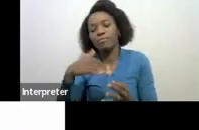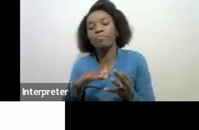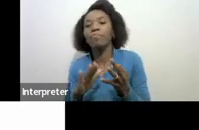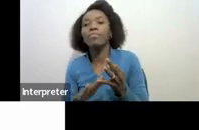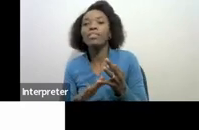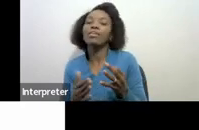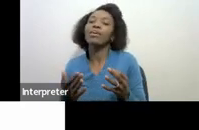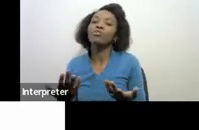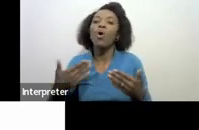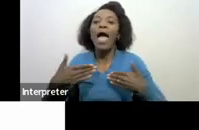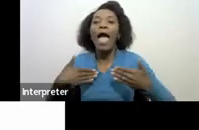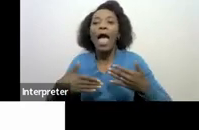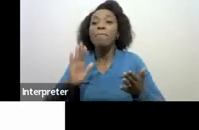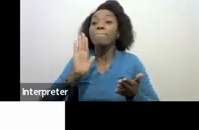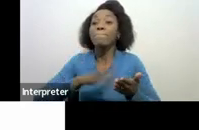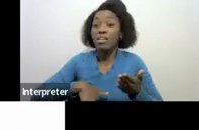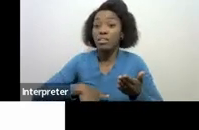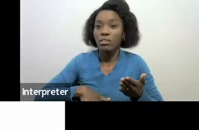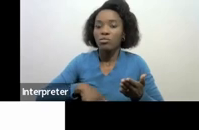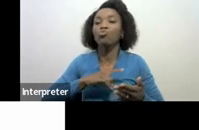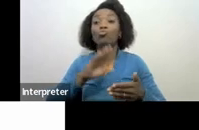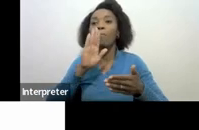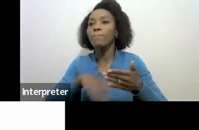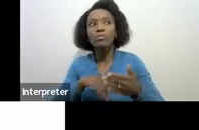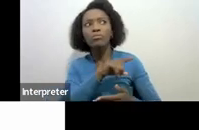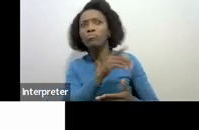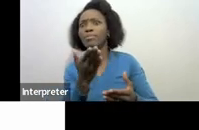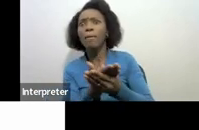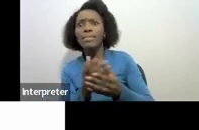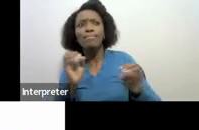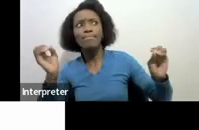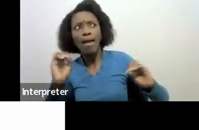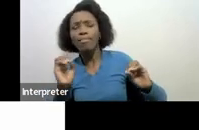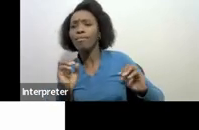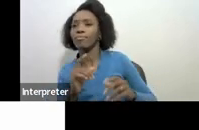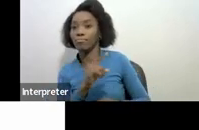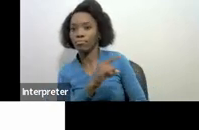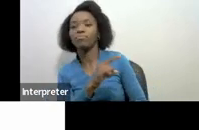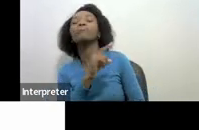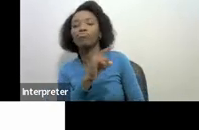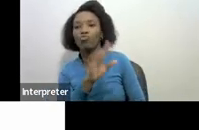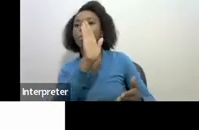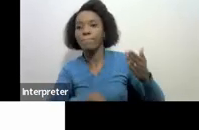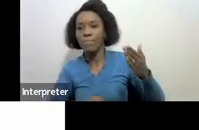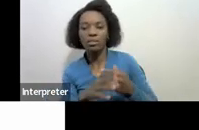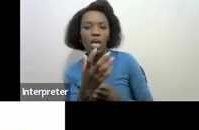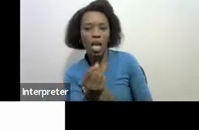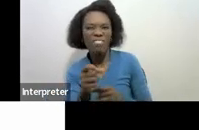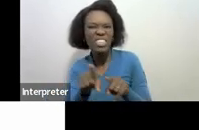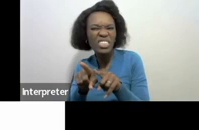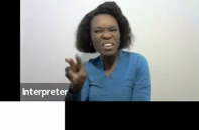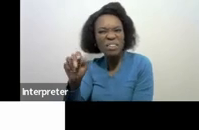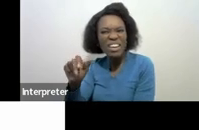which we impose as a result of non submission of tax returns as my colleague Nanila was explaining